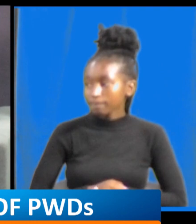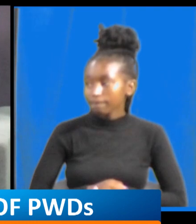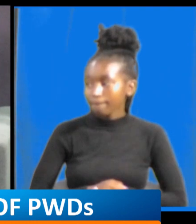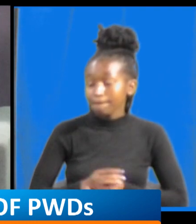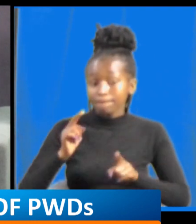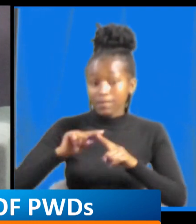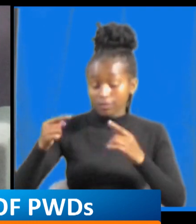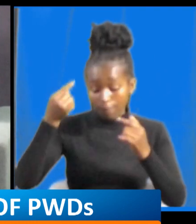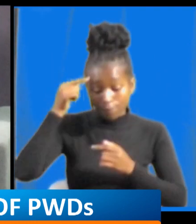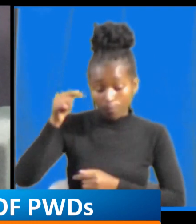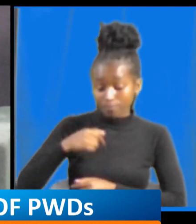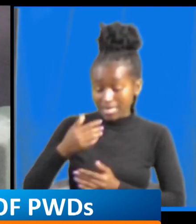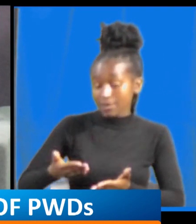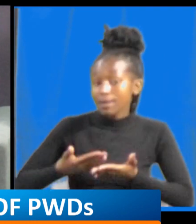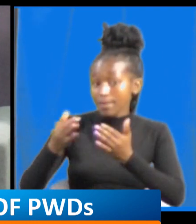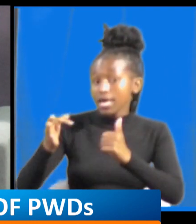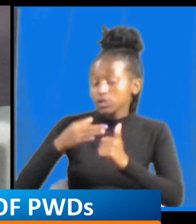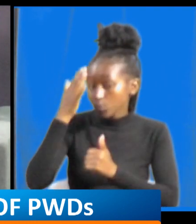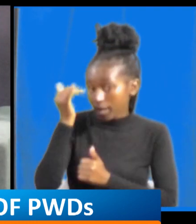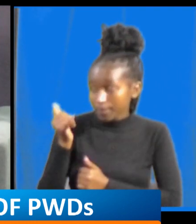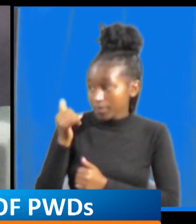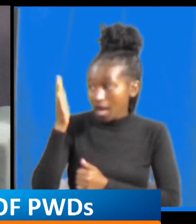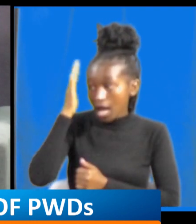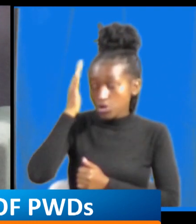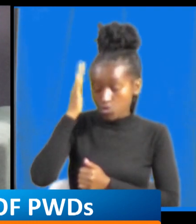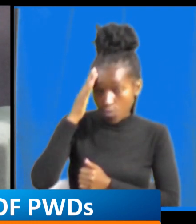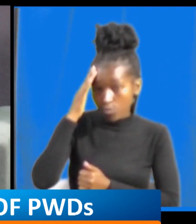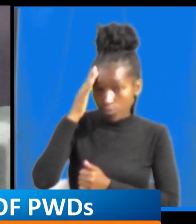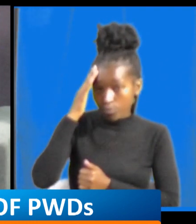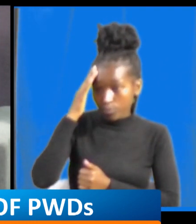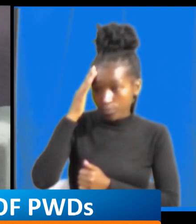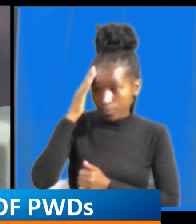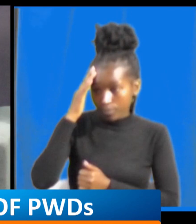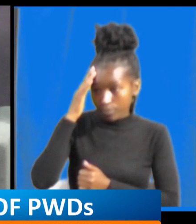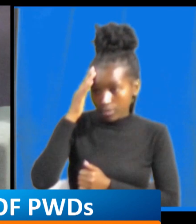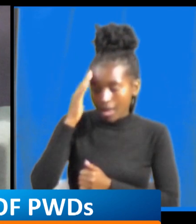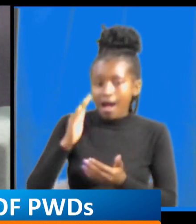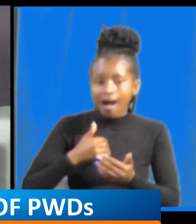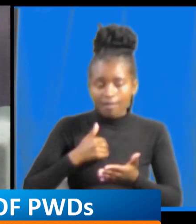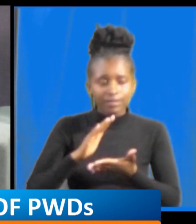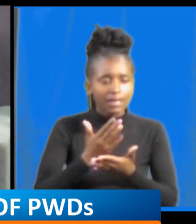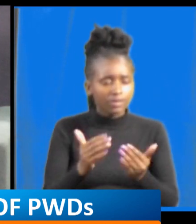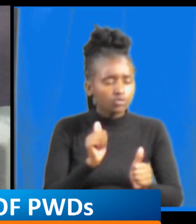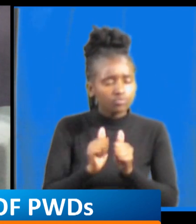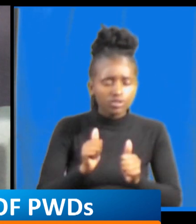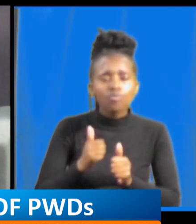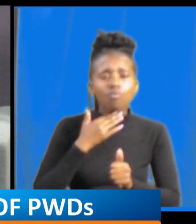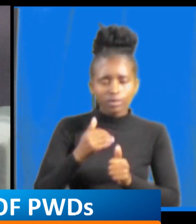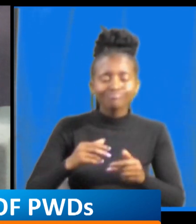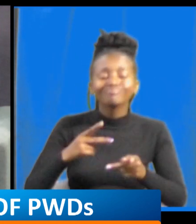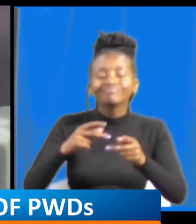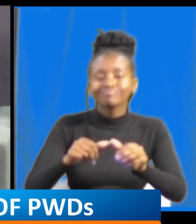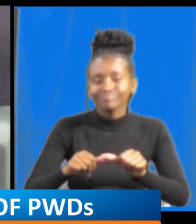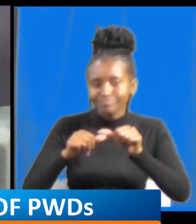i gave them eight because there are some things they are yet to accomplish oh impending projects yeah